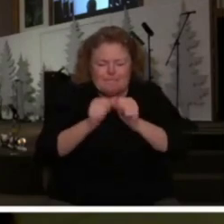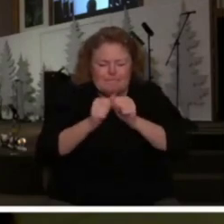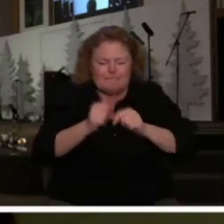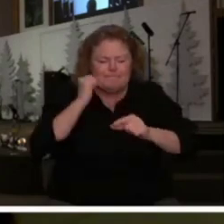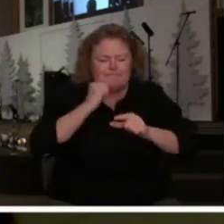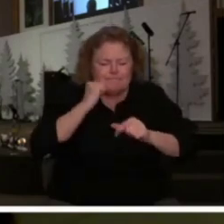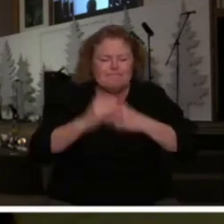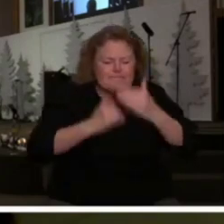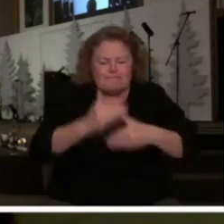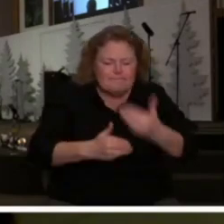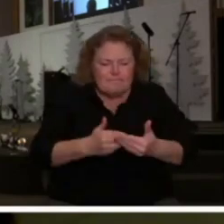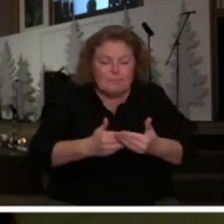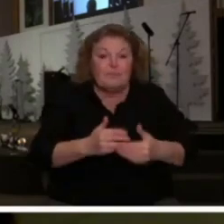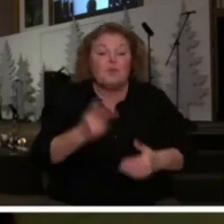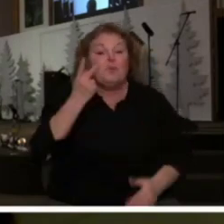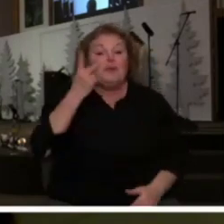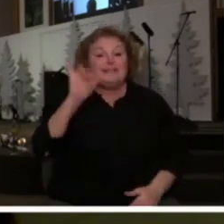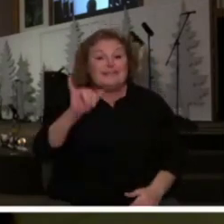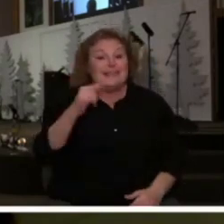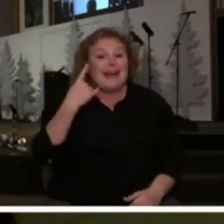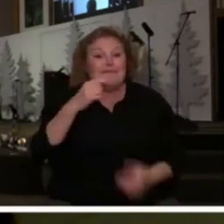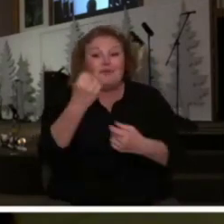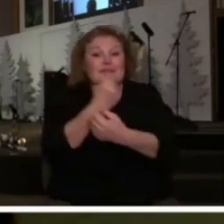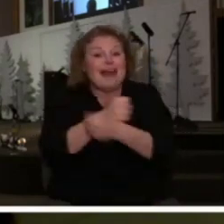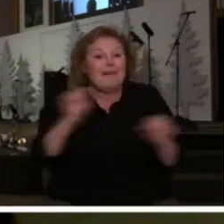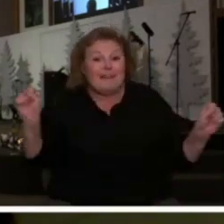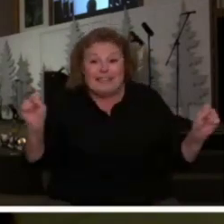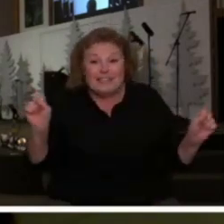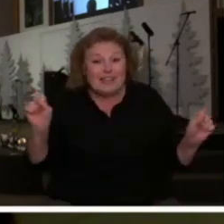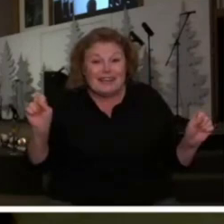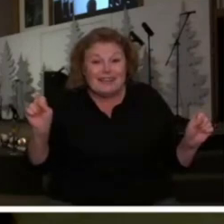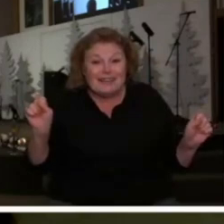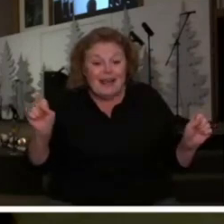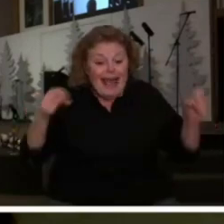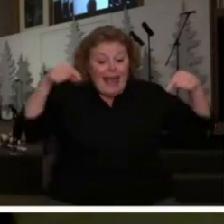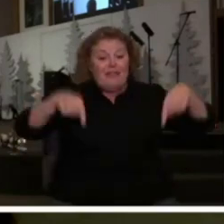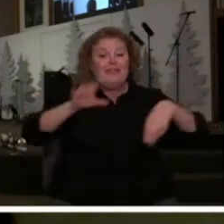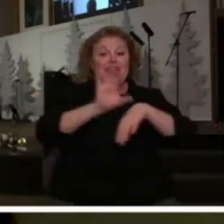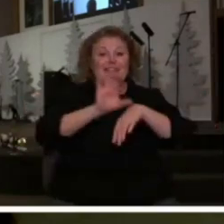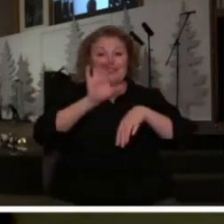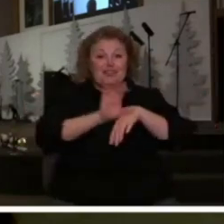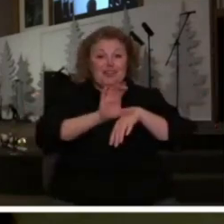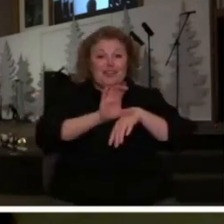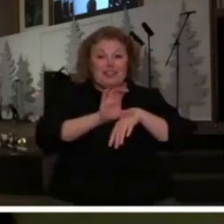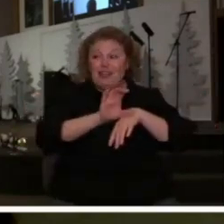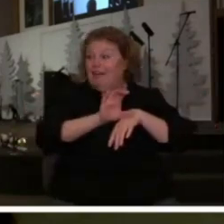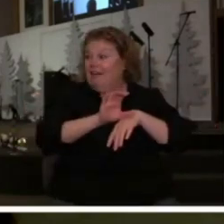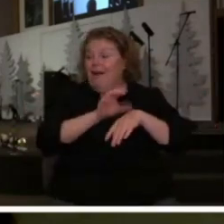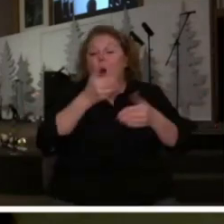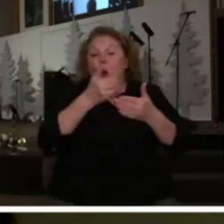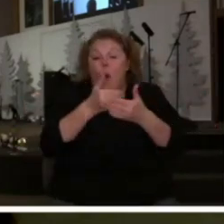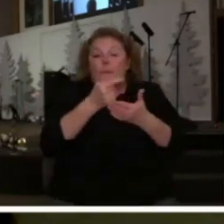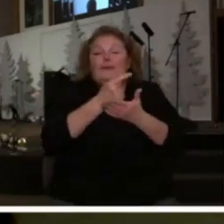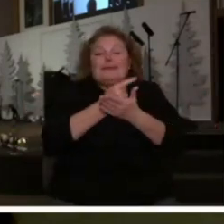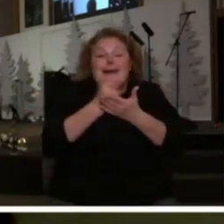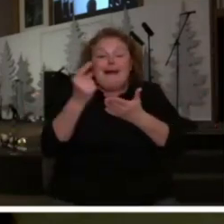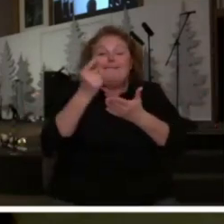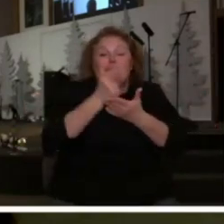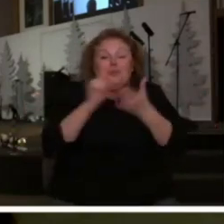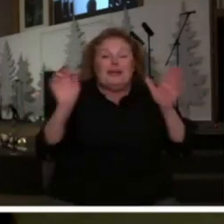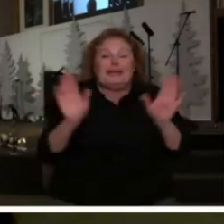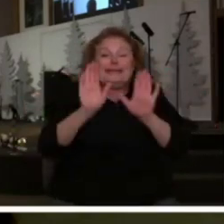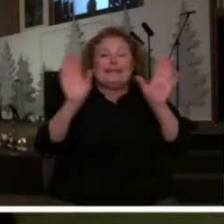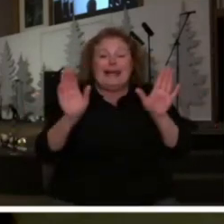time in salvation and I am so grateful that in this church rarely is there a service that goes by that somebody